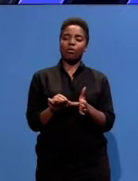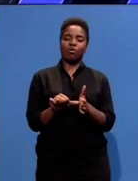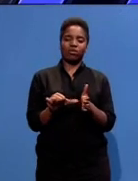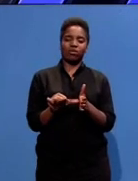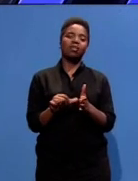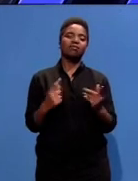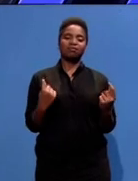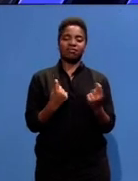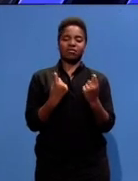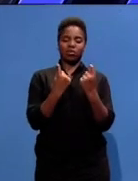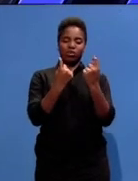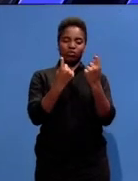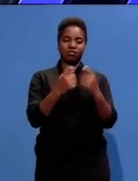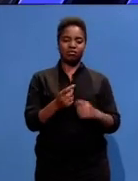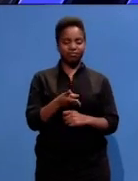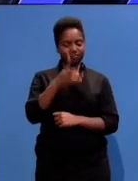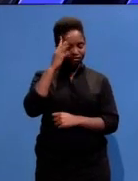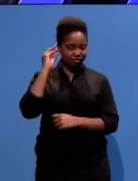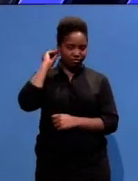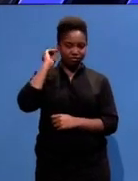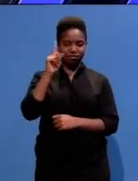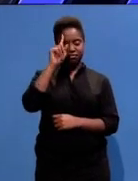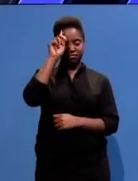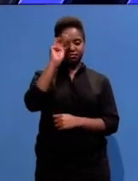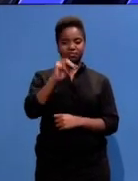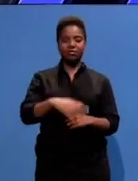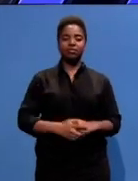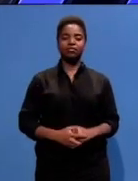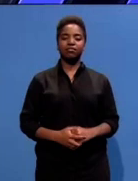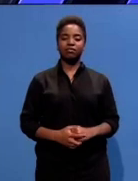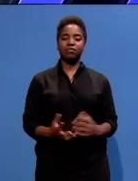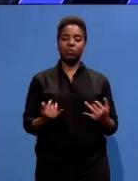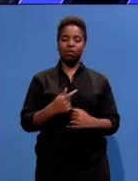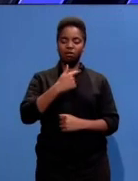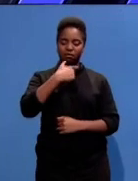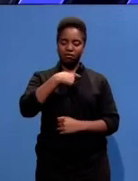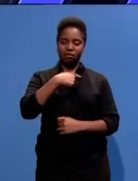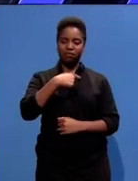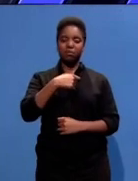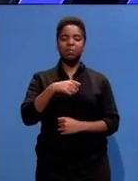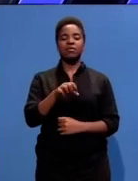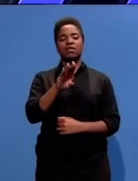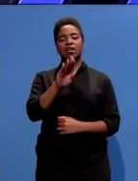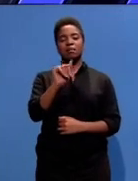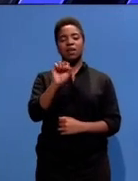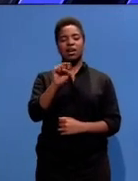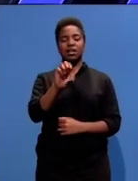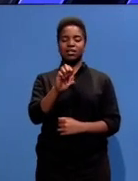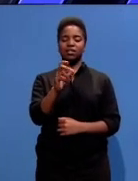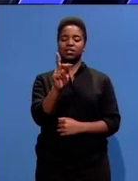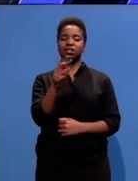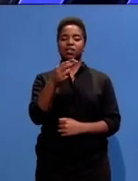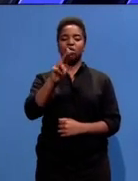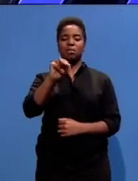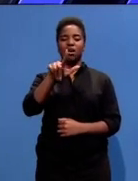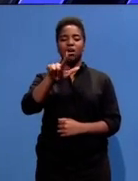commiseration. On this sad day of remembrance Batsanak Kumalo takes us back to the sacrifices that were made by